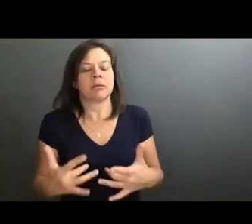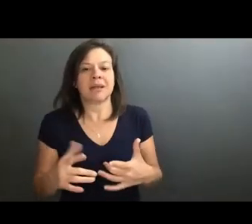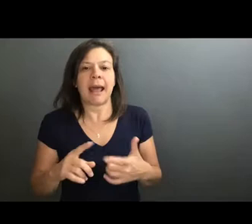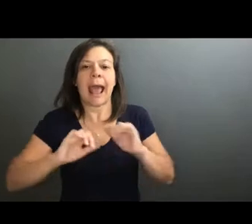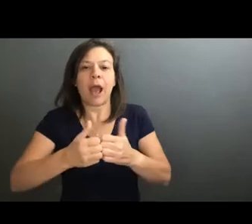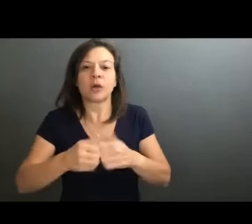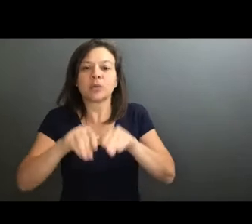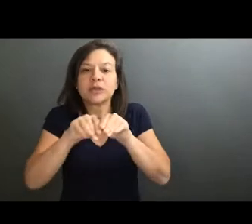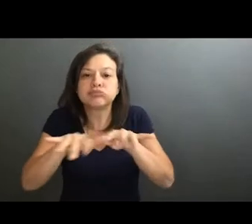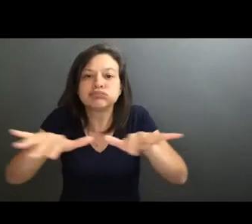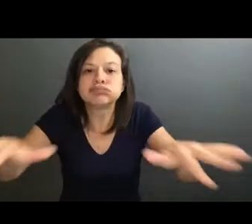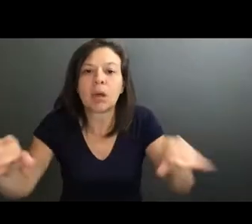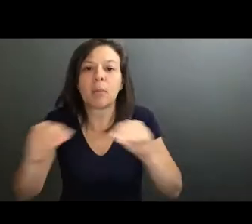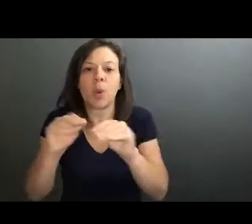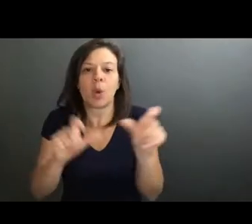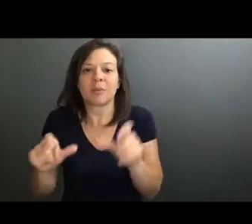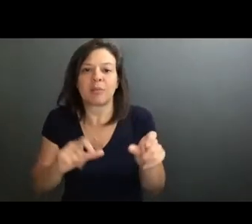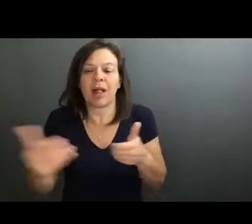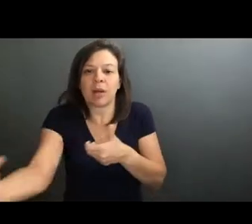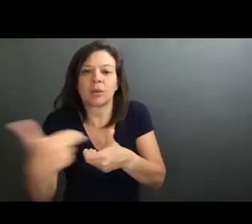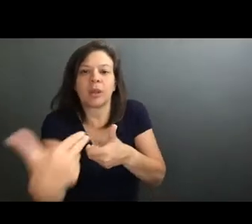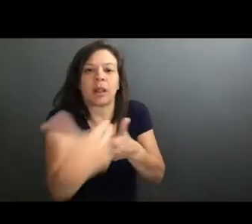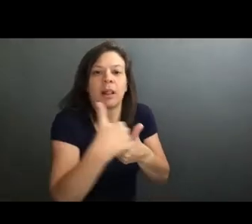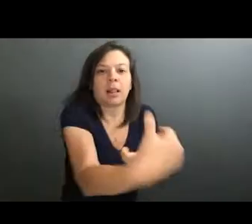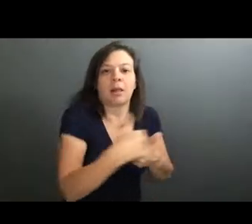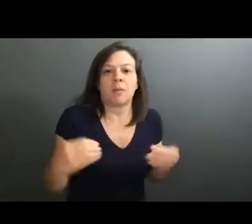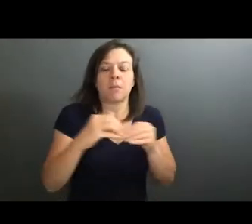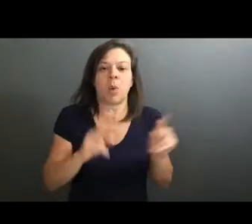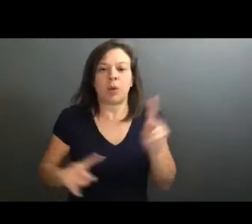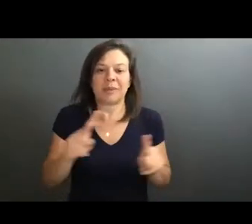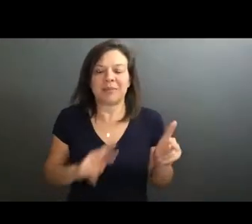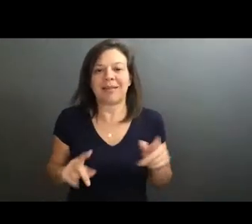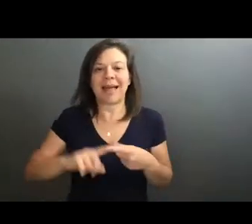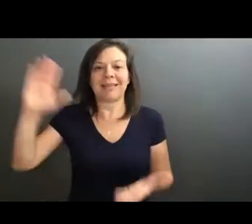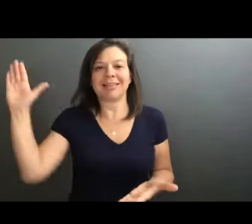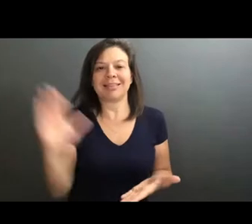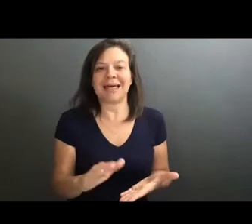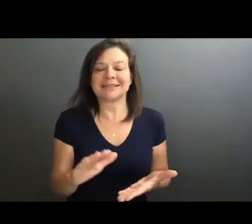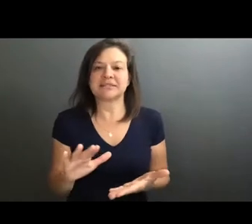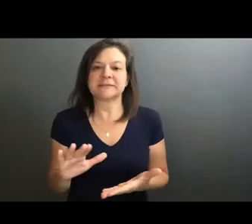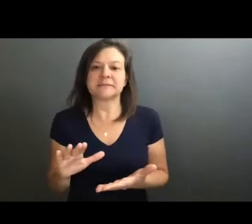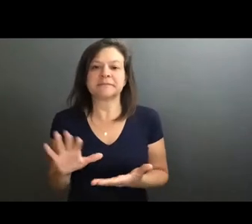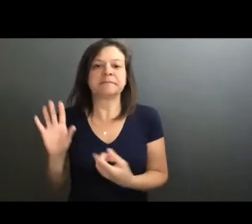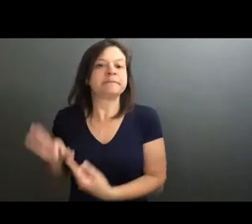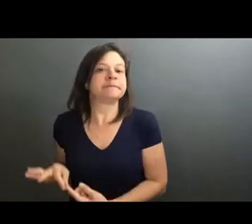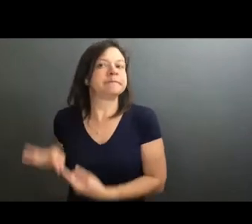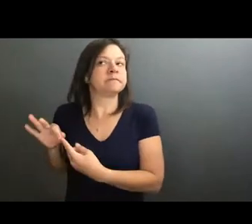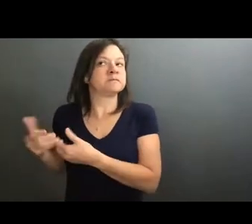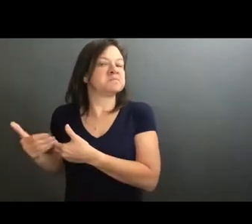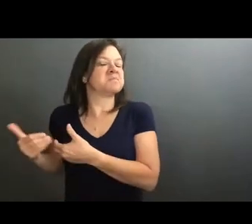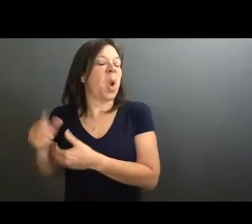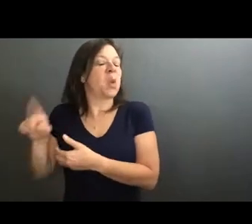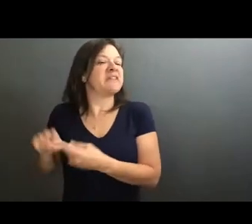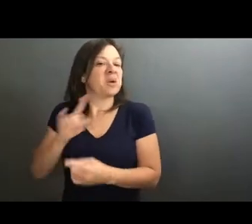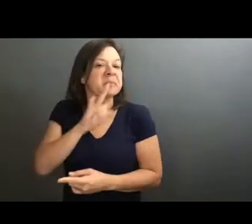people? How can we let more people into what we're doing and have it less, less sort of exclusive and, you know, only for fancy